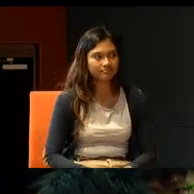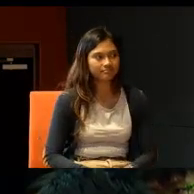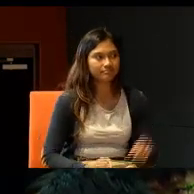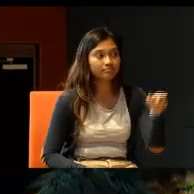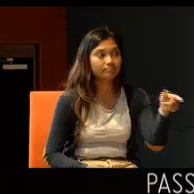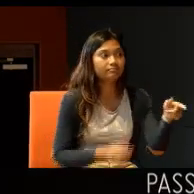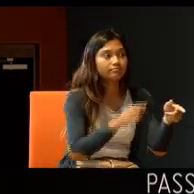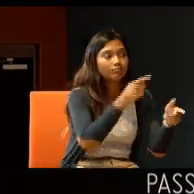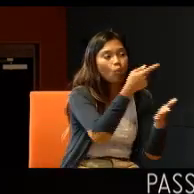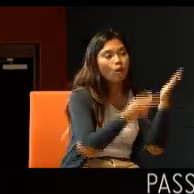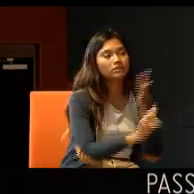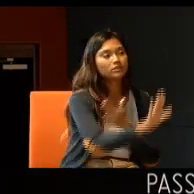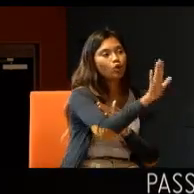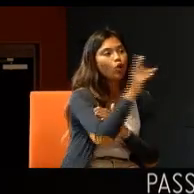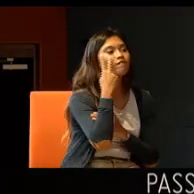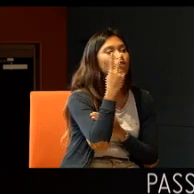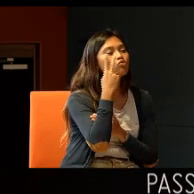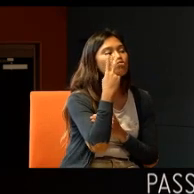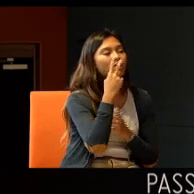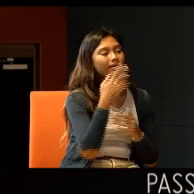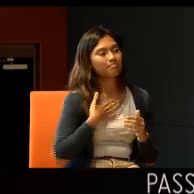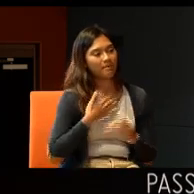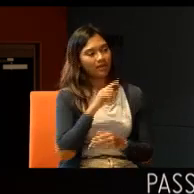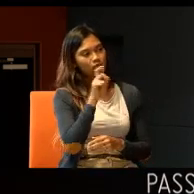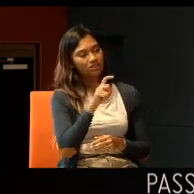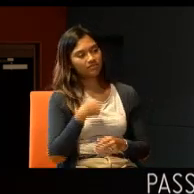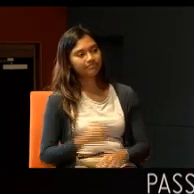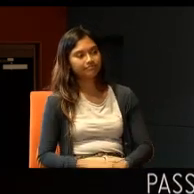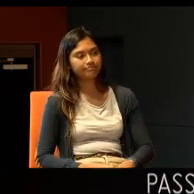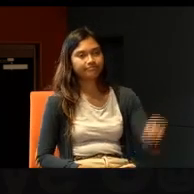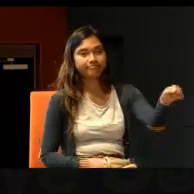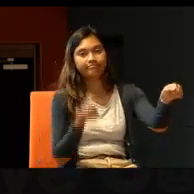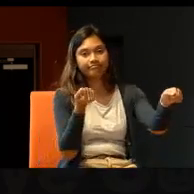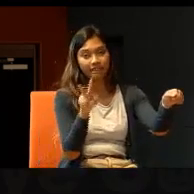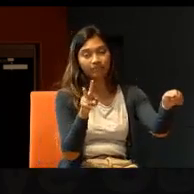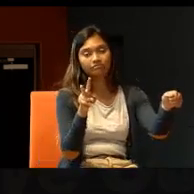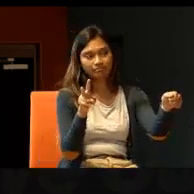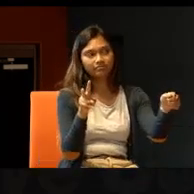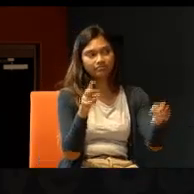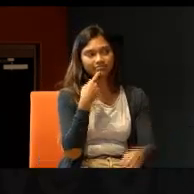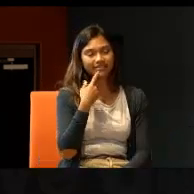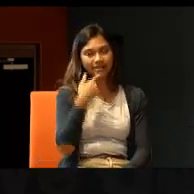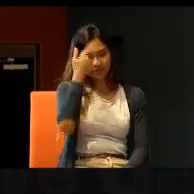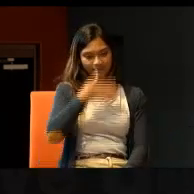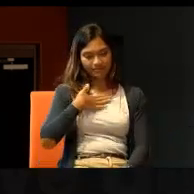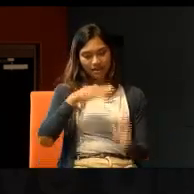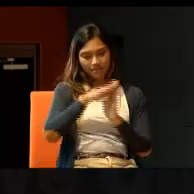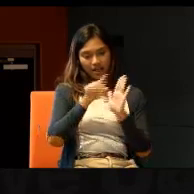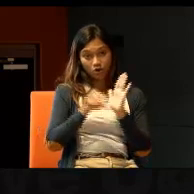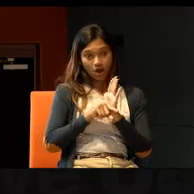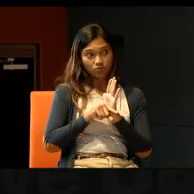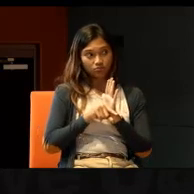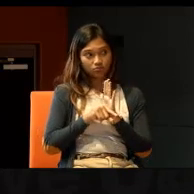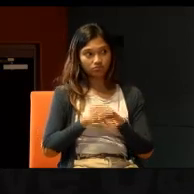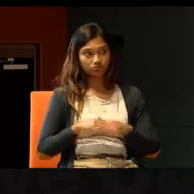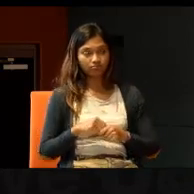So what is your view, about the question I asked? Okay. I feel that, because of my background, now, I can, I think I